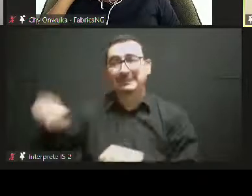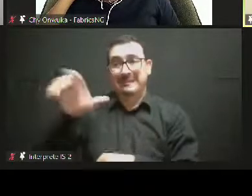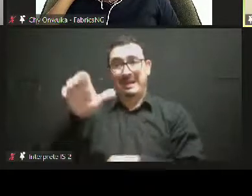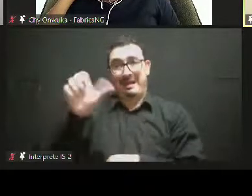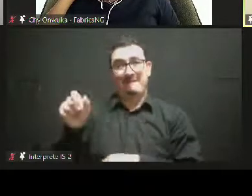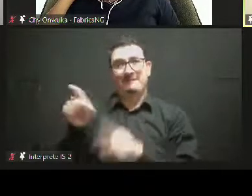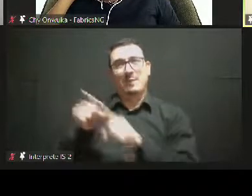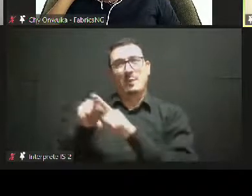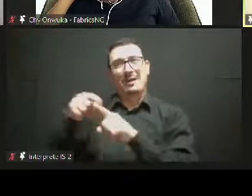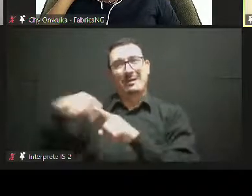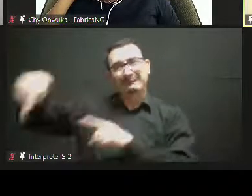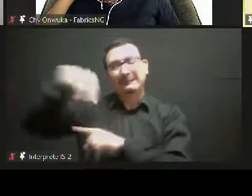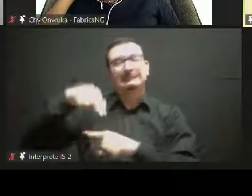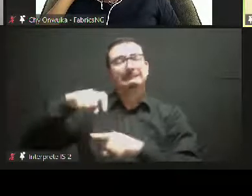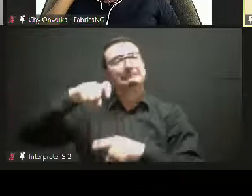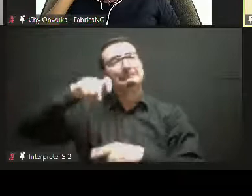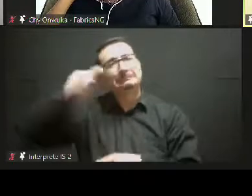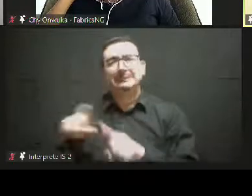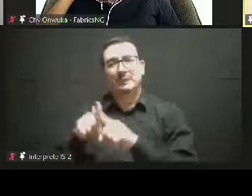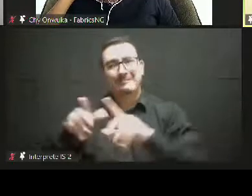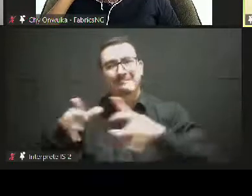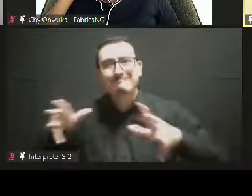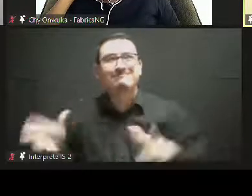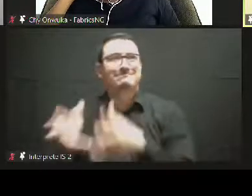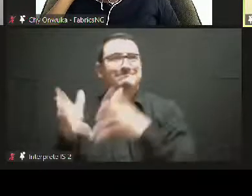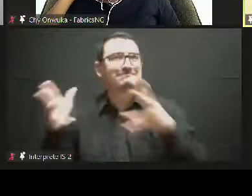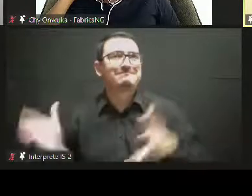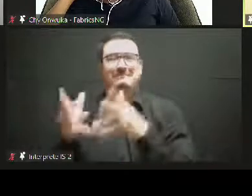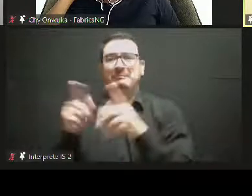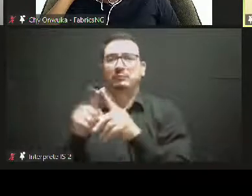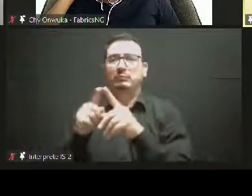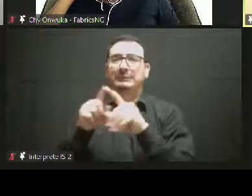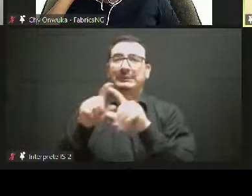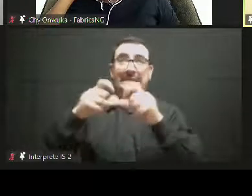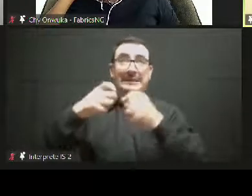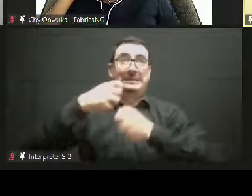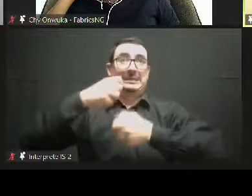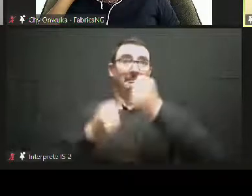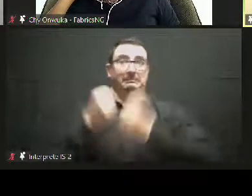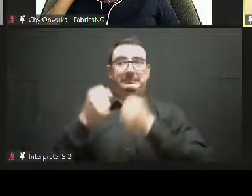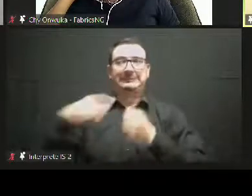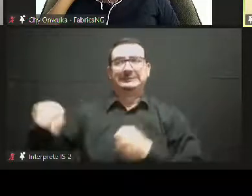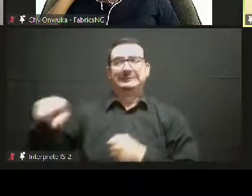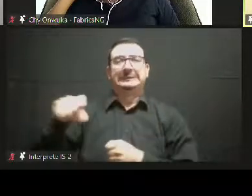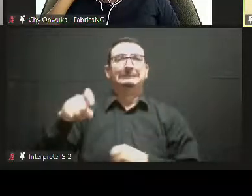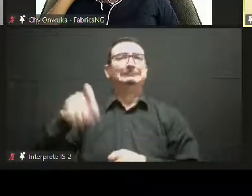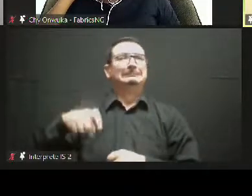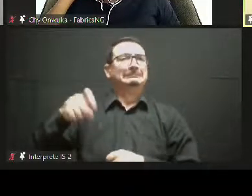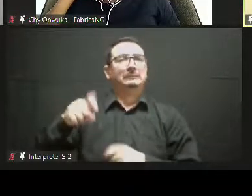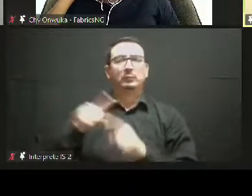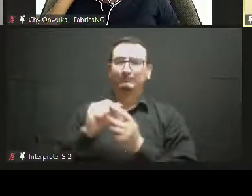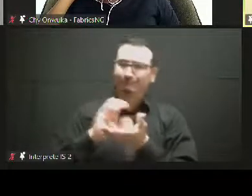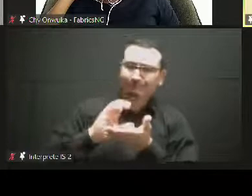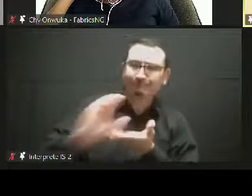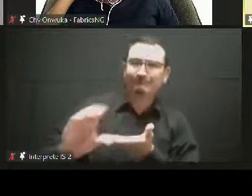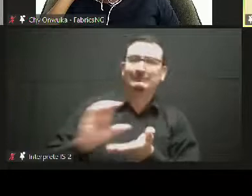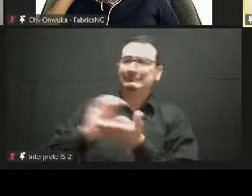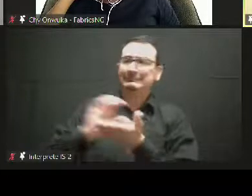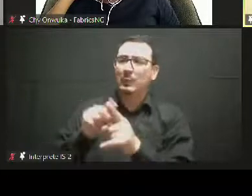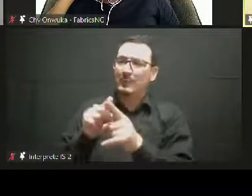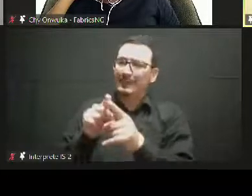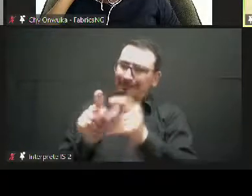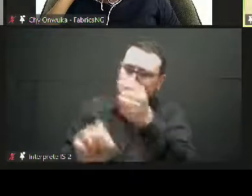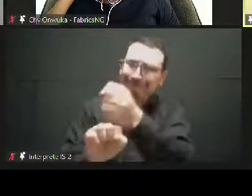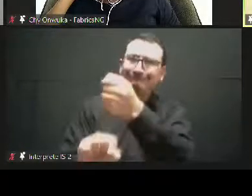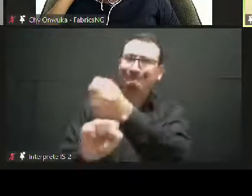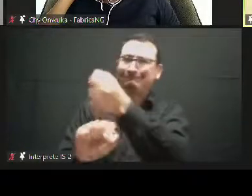tire businesses, and that you provide another round of financing that's tailored to growth to make these